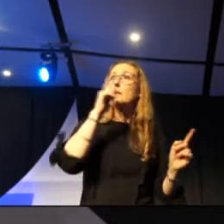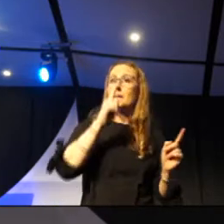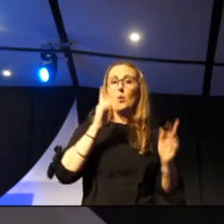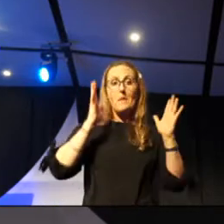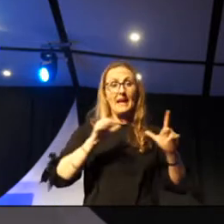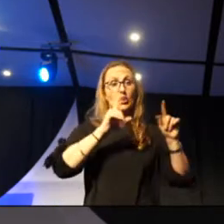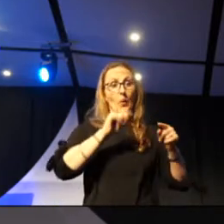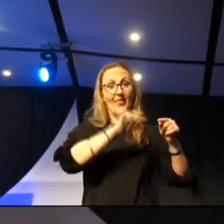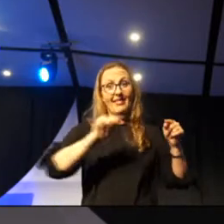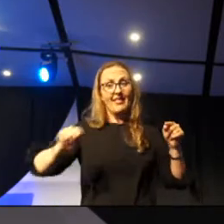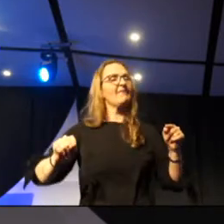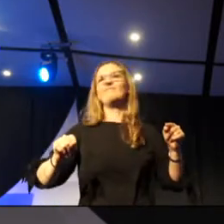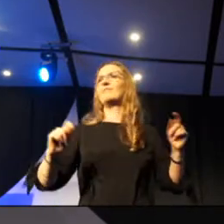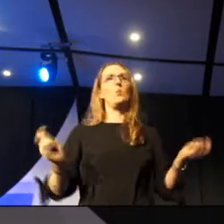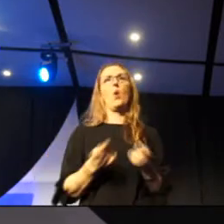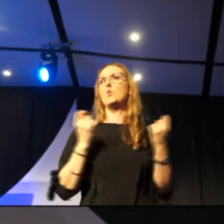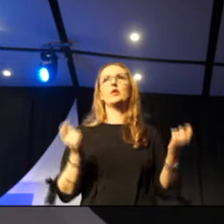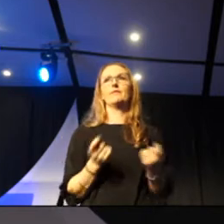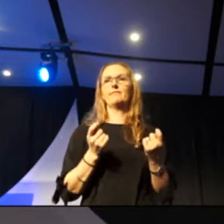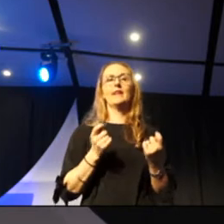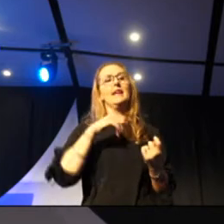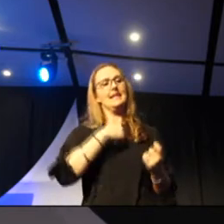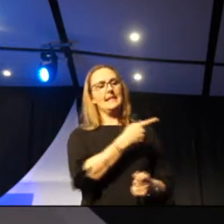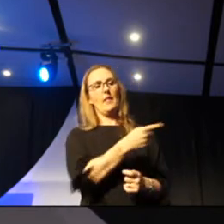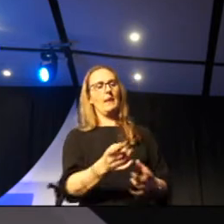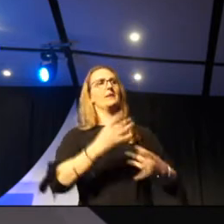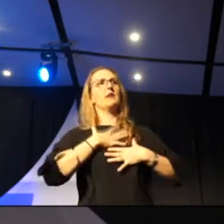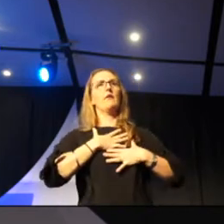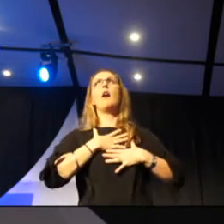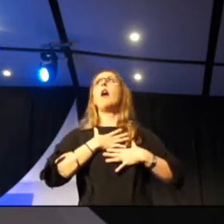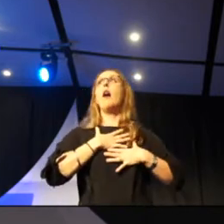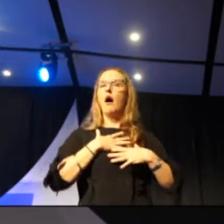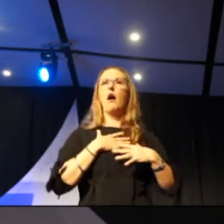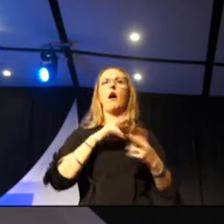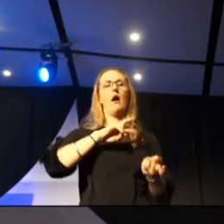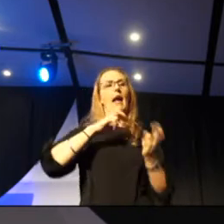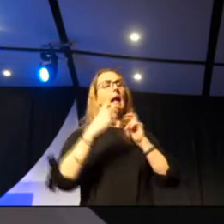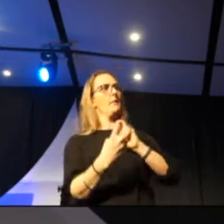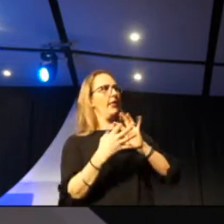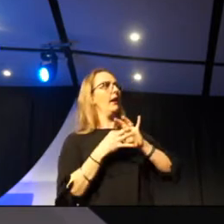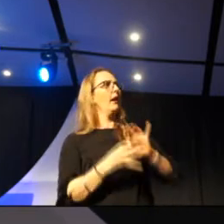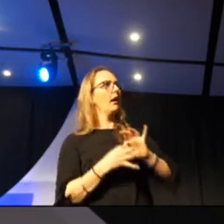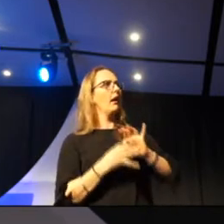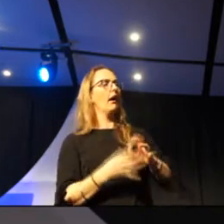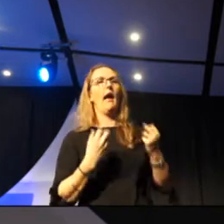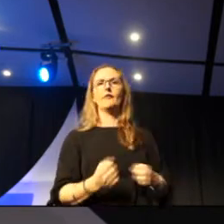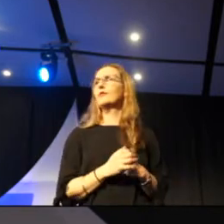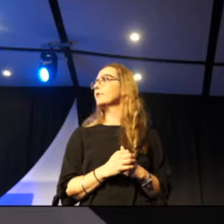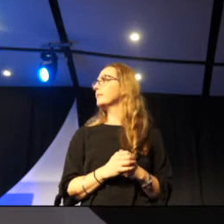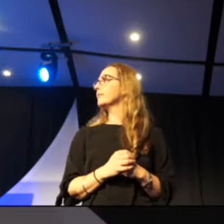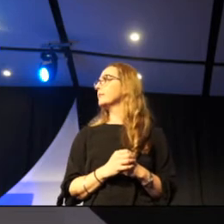that that doesn't work. So our goal when we set out to begin this NZVR project